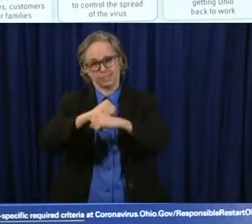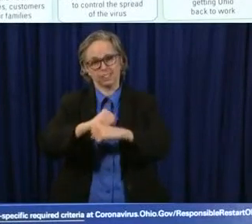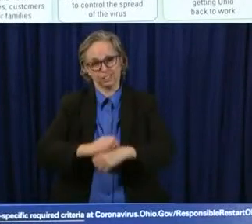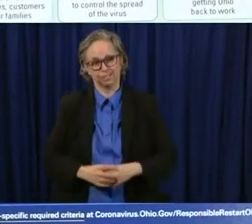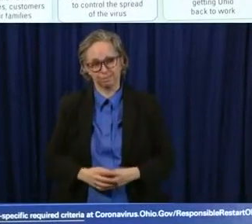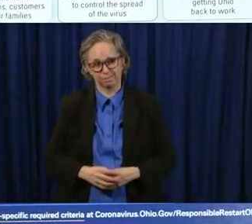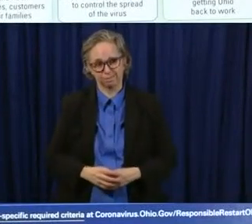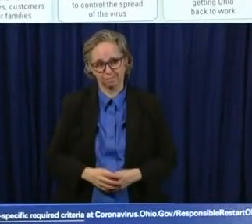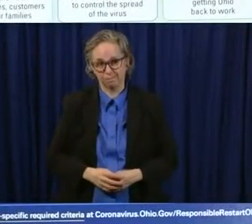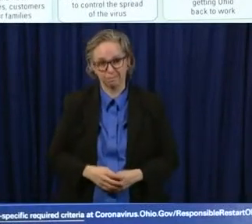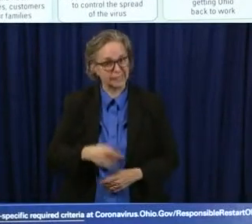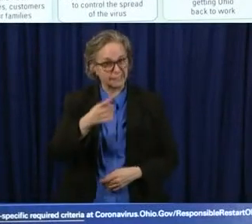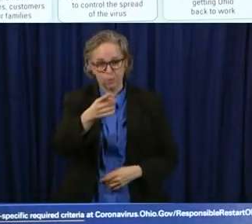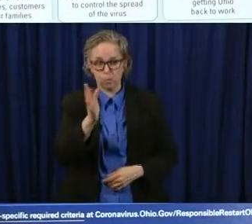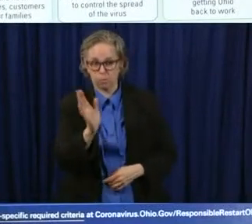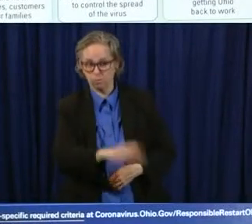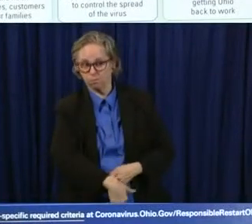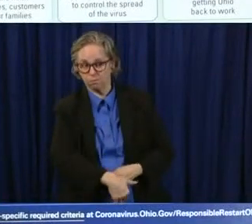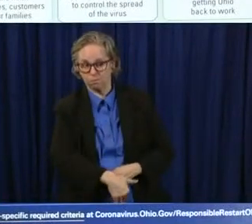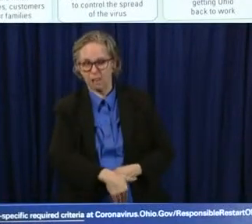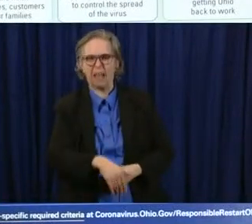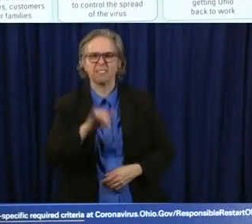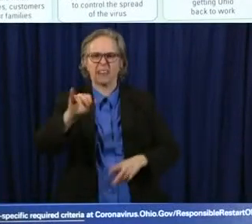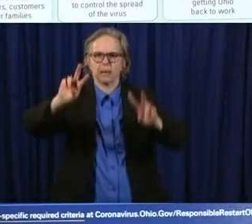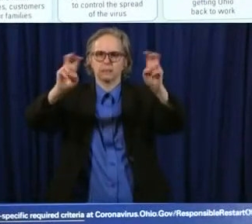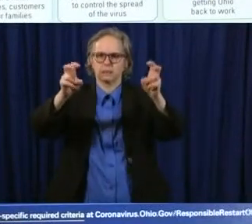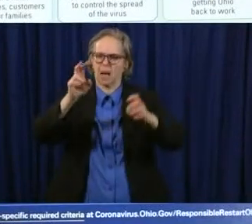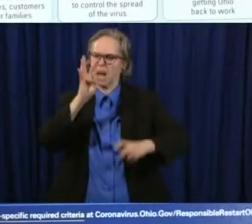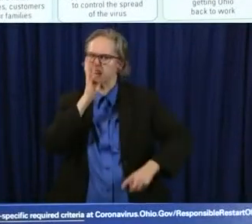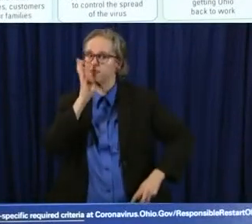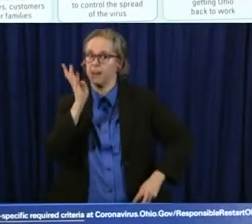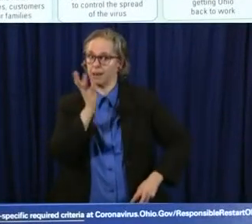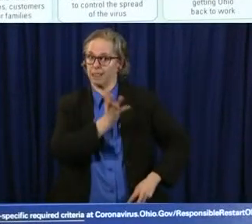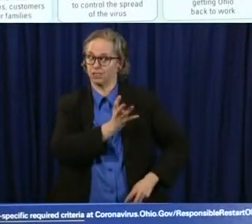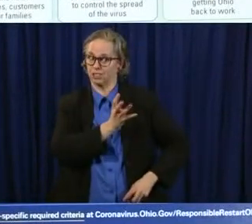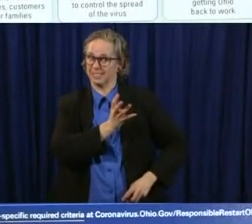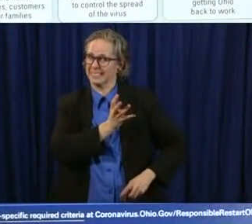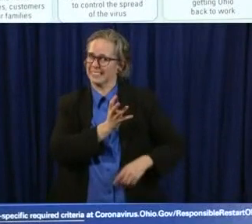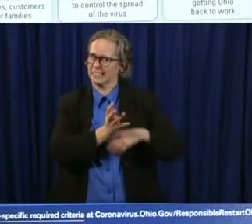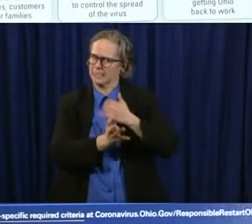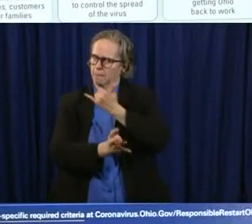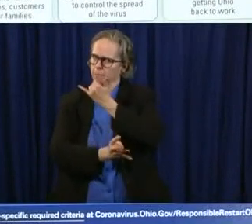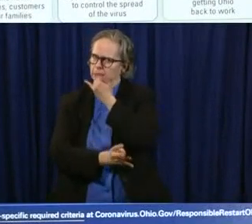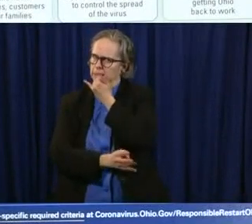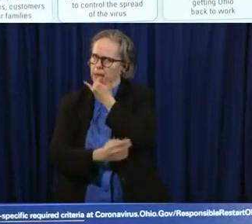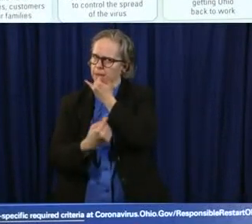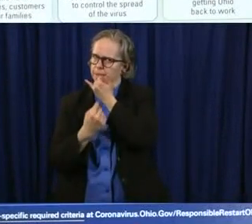negligent to not do it would be a mistake we got to protect these employees